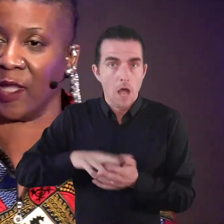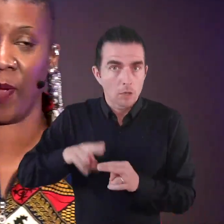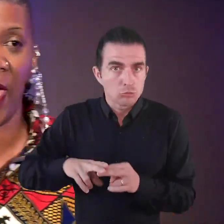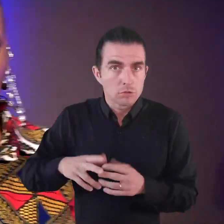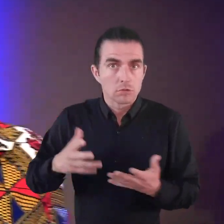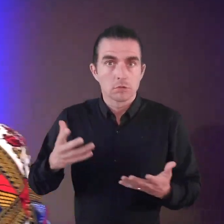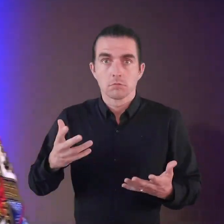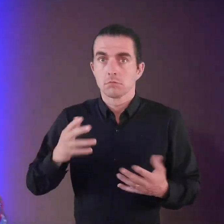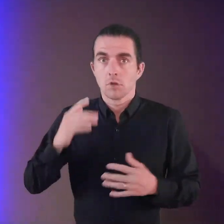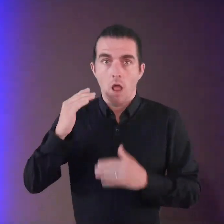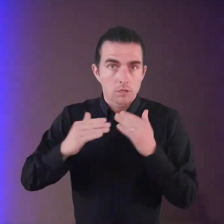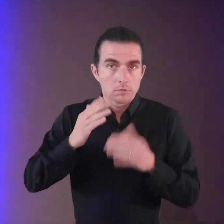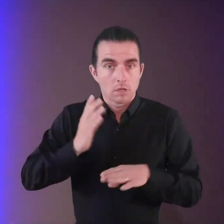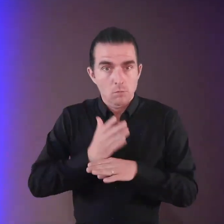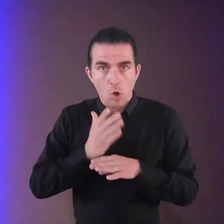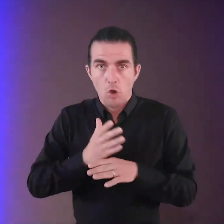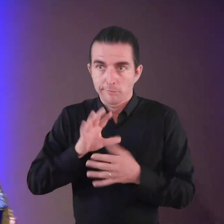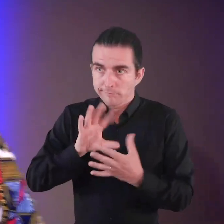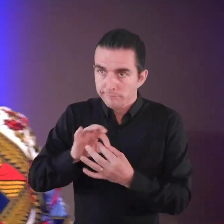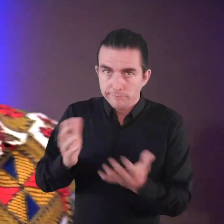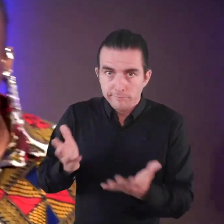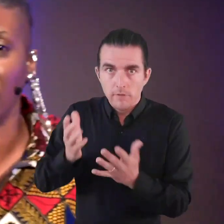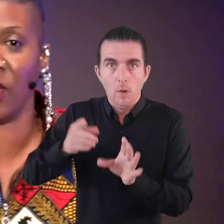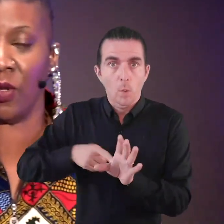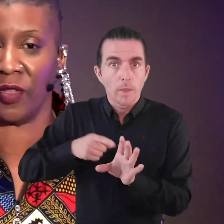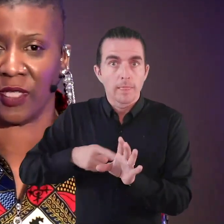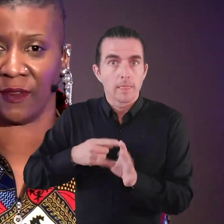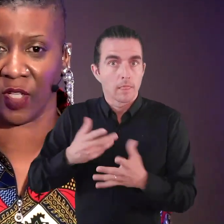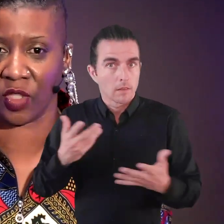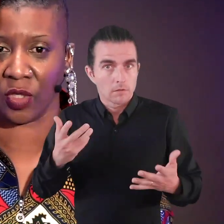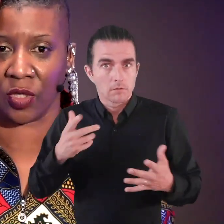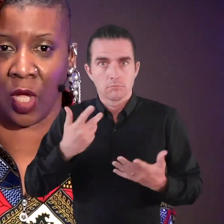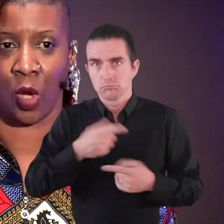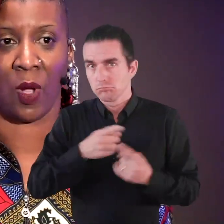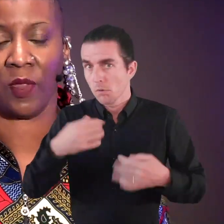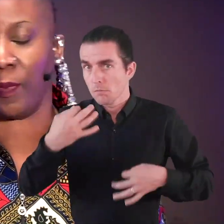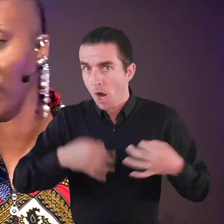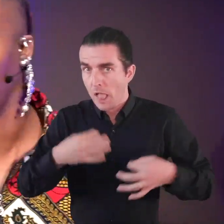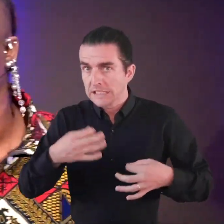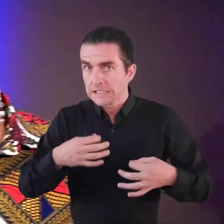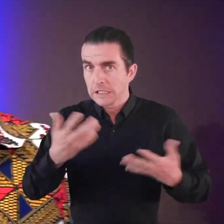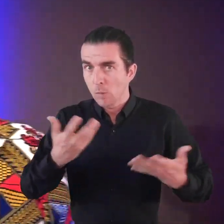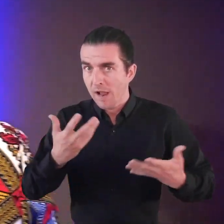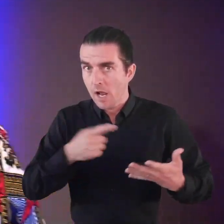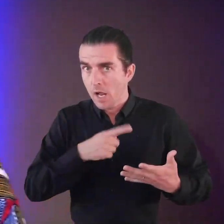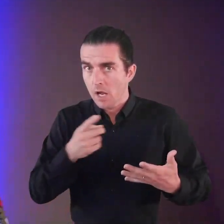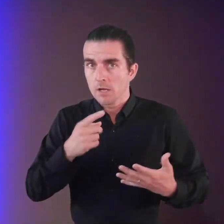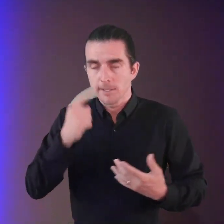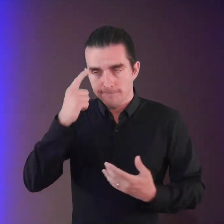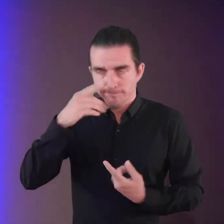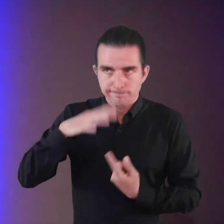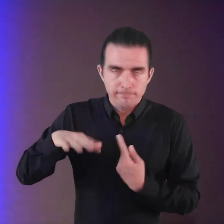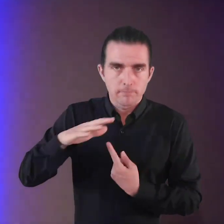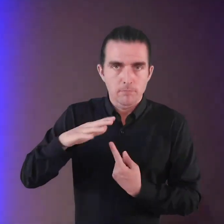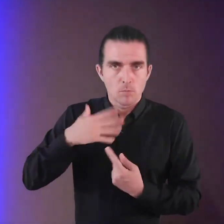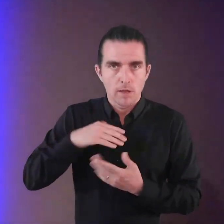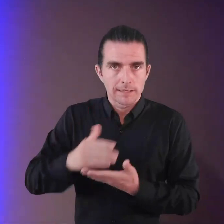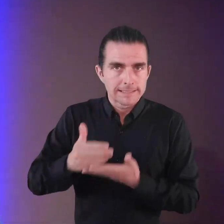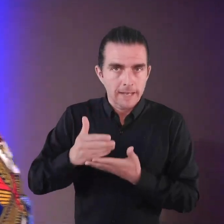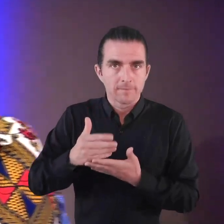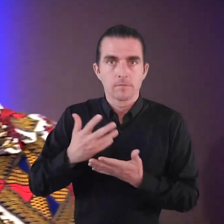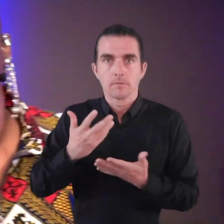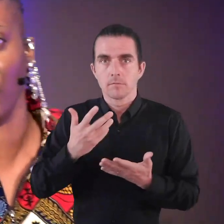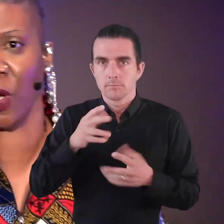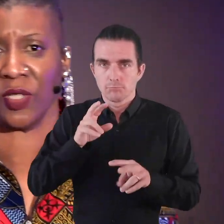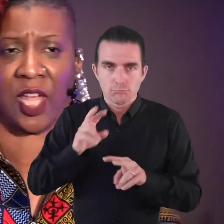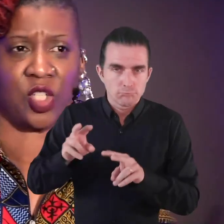members, the parents, the adults that were working in the youth interventions? Where were the politicians who had community safety